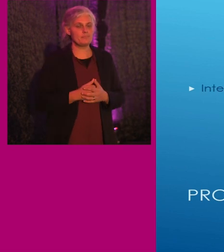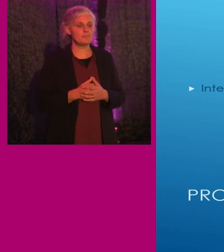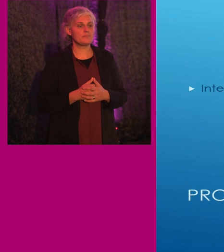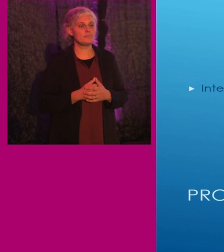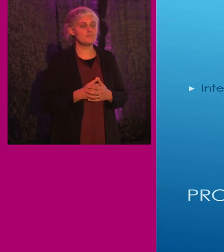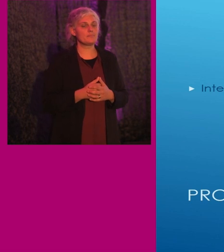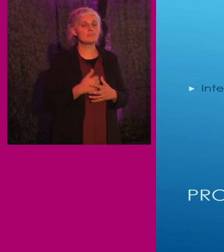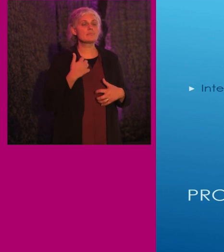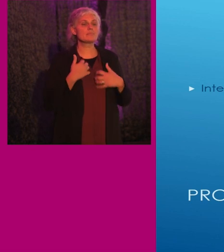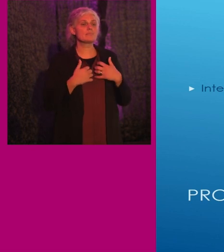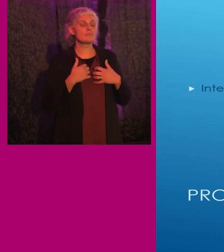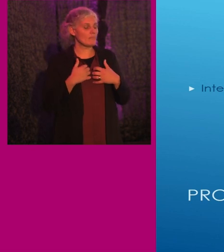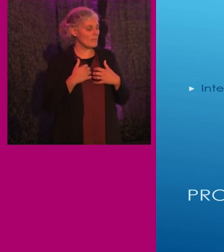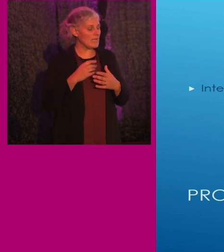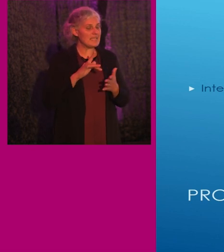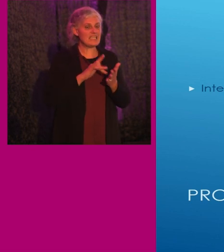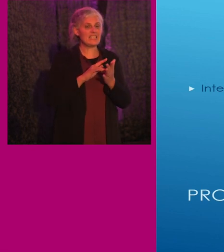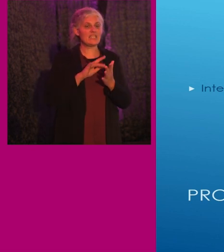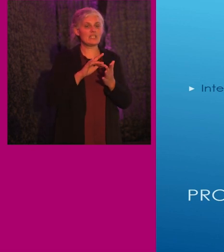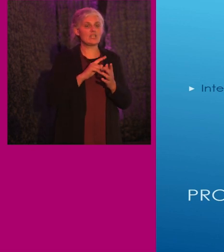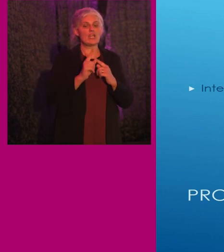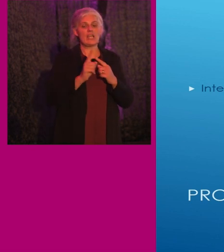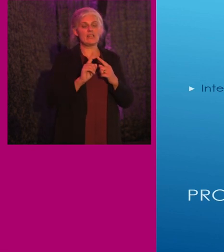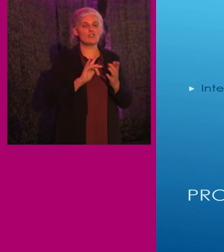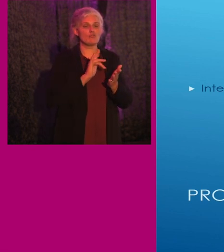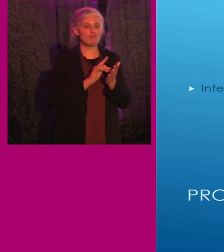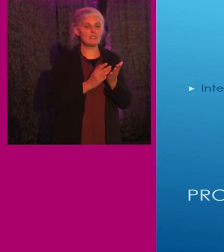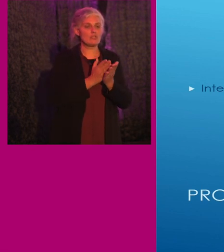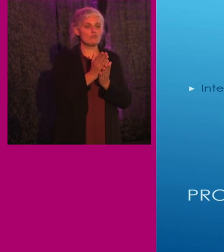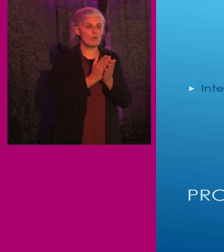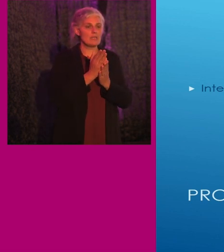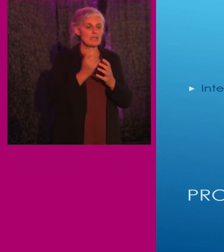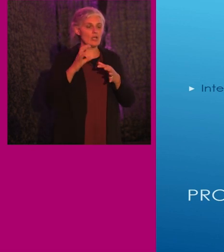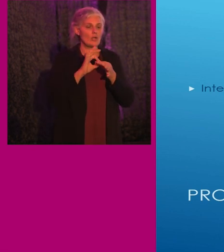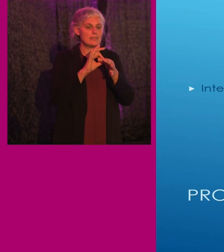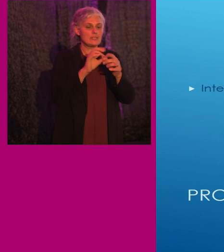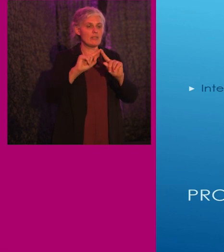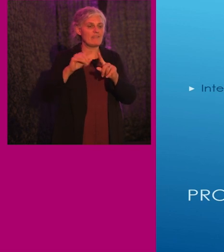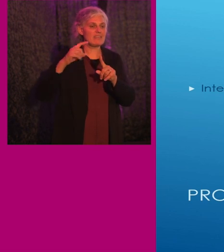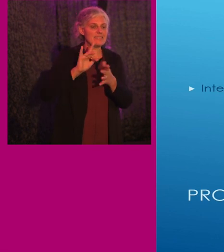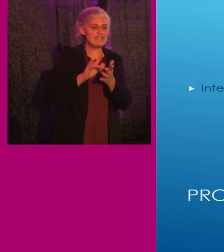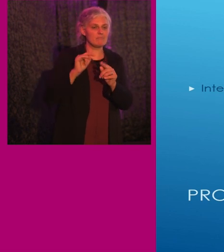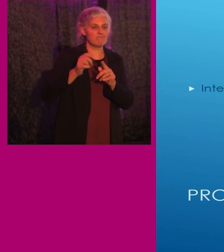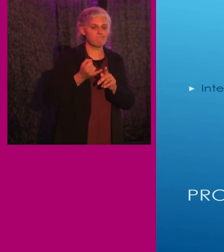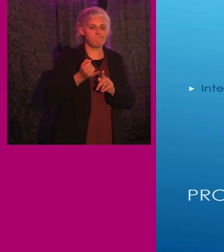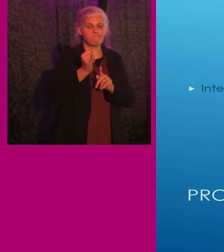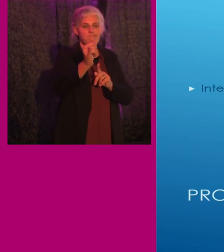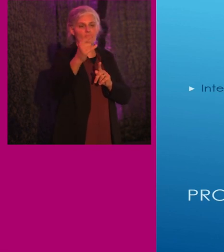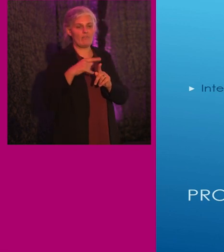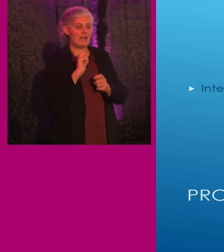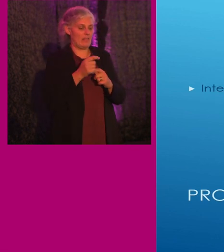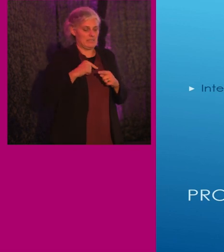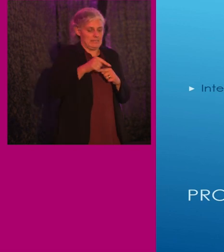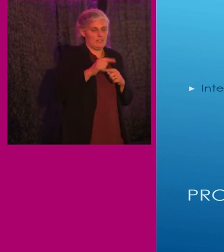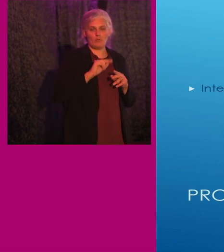Intercity rail is passenger train service that connects cities over longer distances than commuter trains.